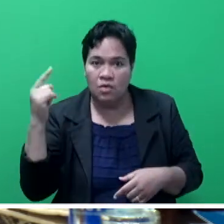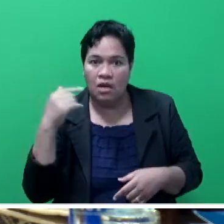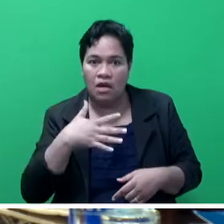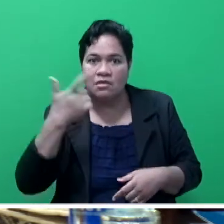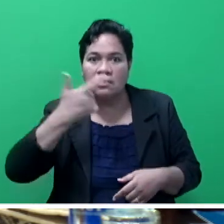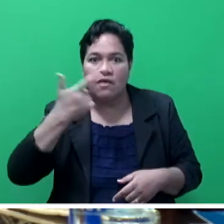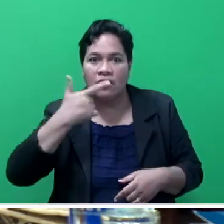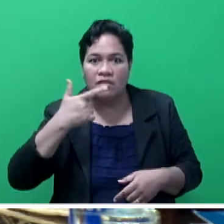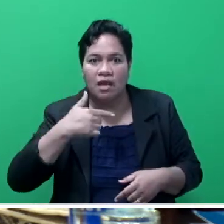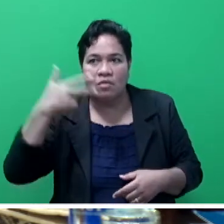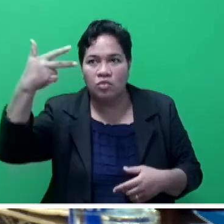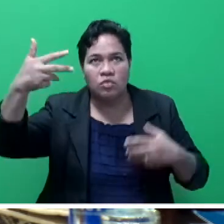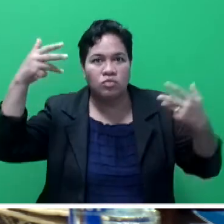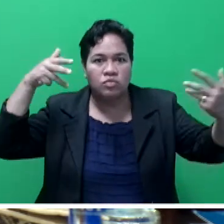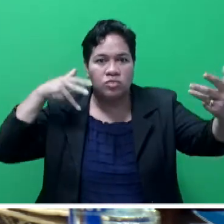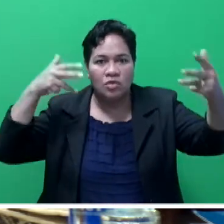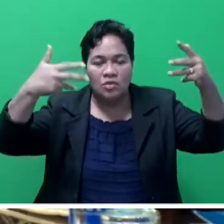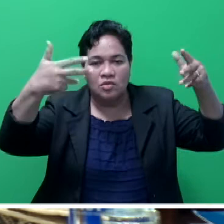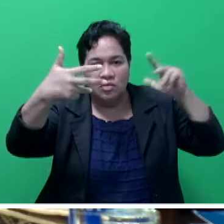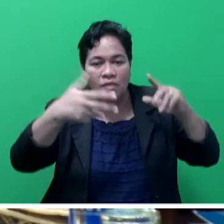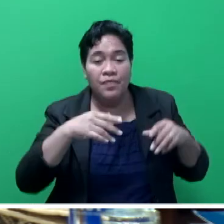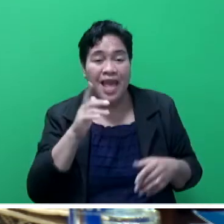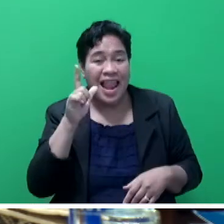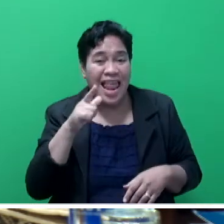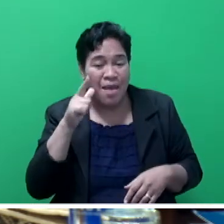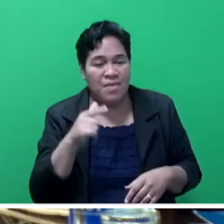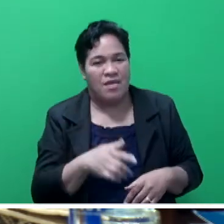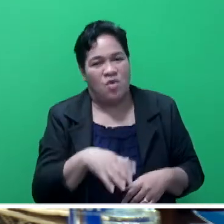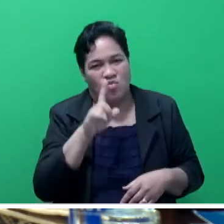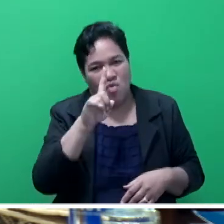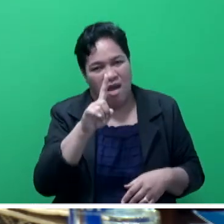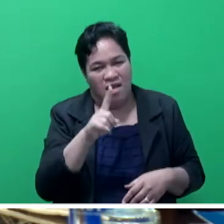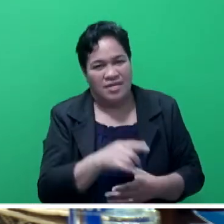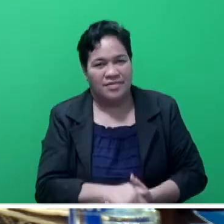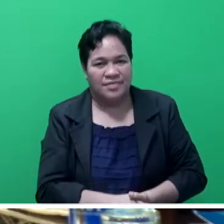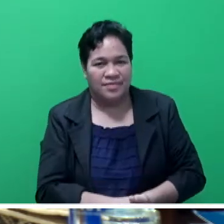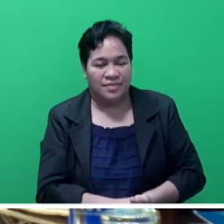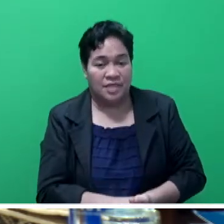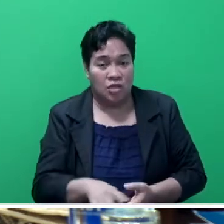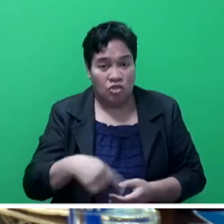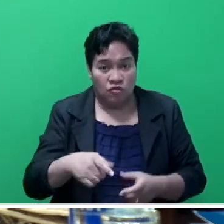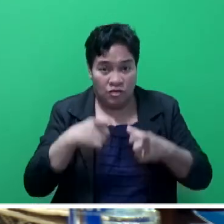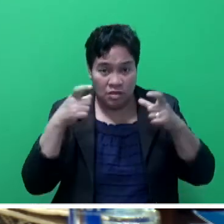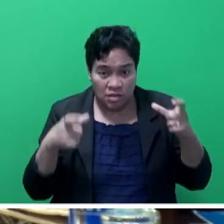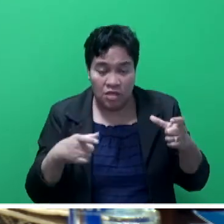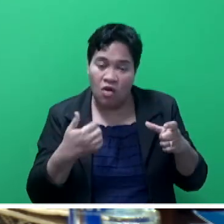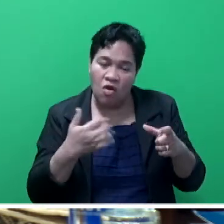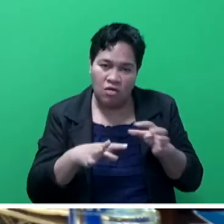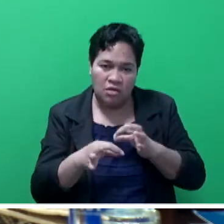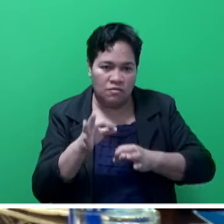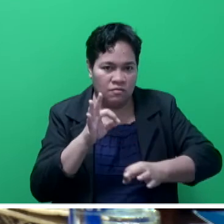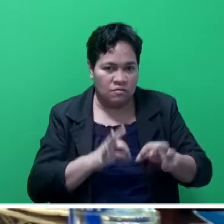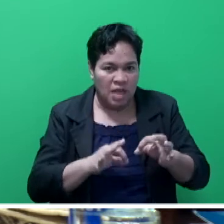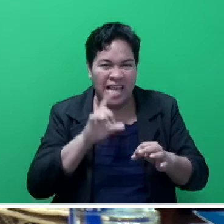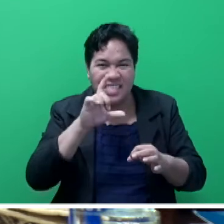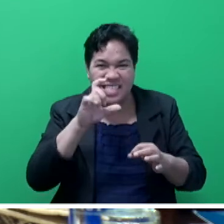cameras in the public areas, while Leme Town Council has one camera. Suba City Council has replaced CCTV